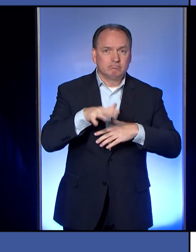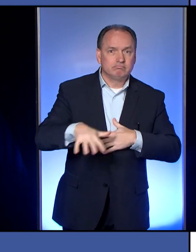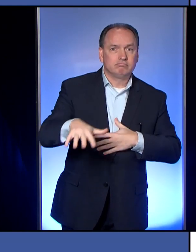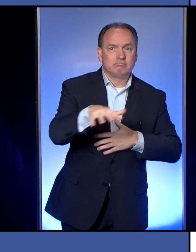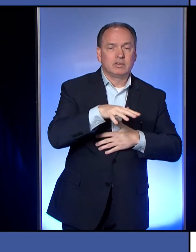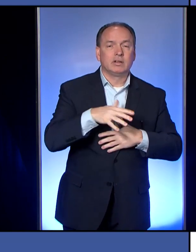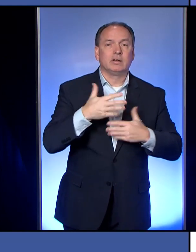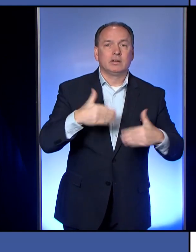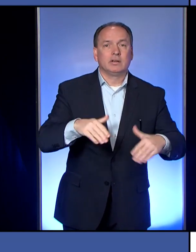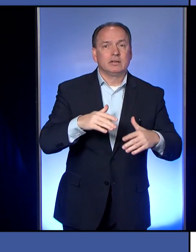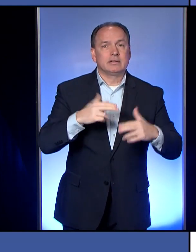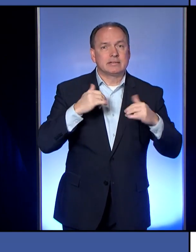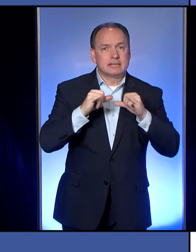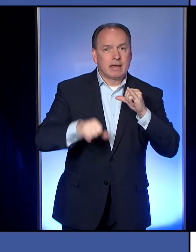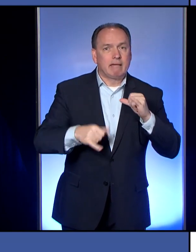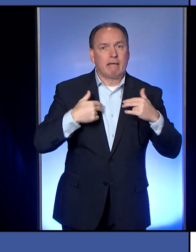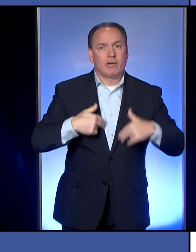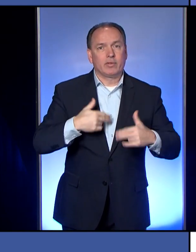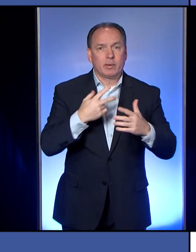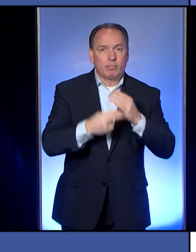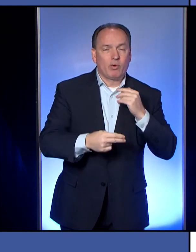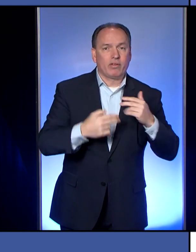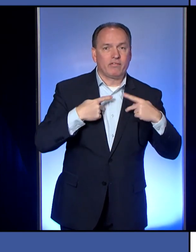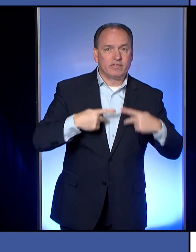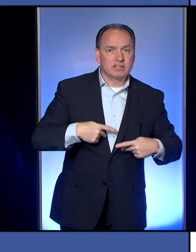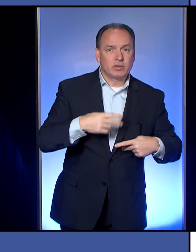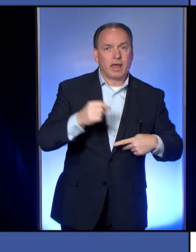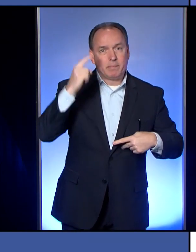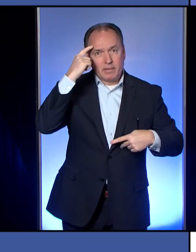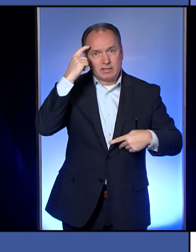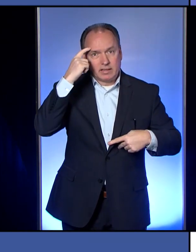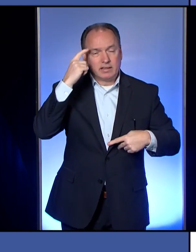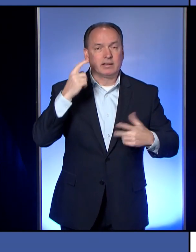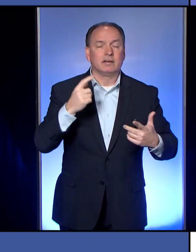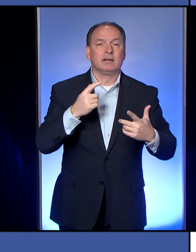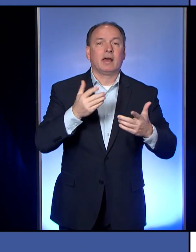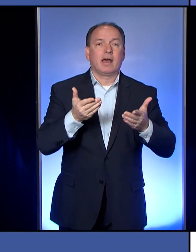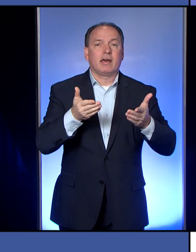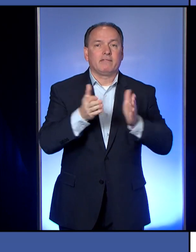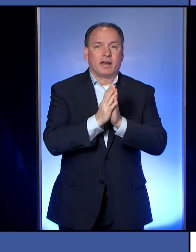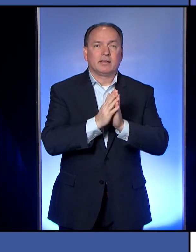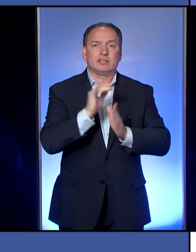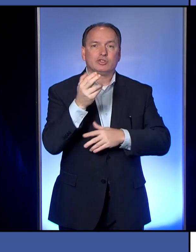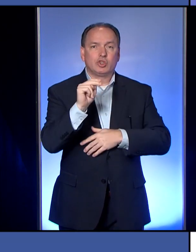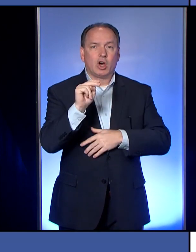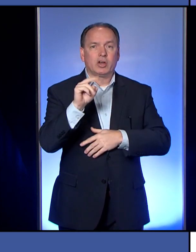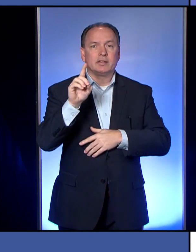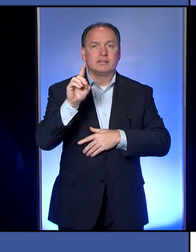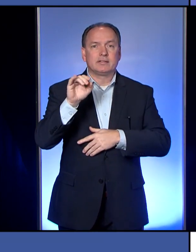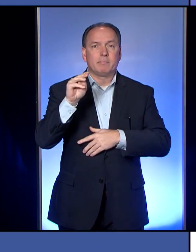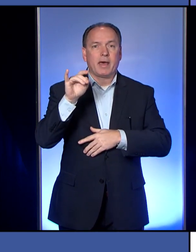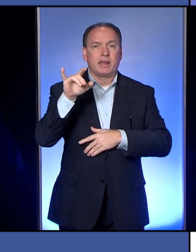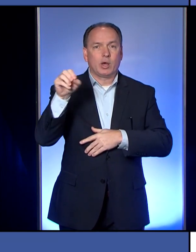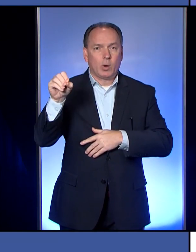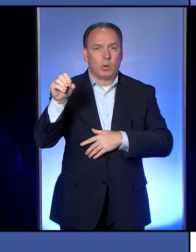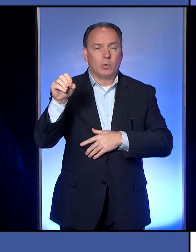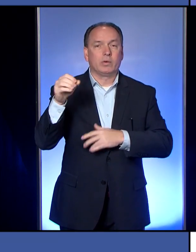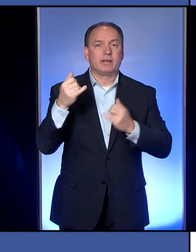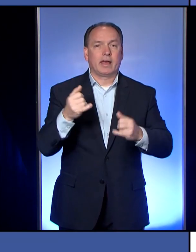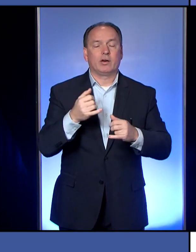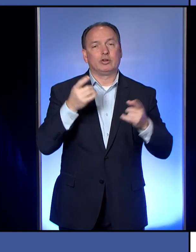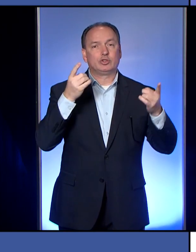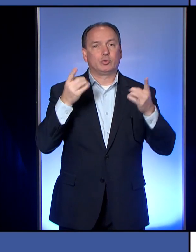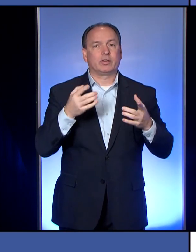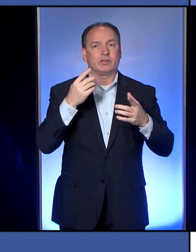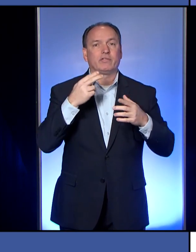both physically and mentally. So now I'd like to invite John DiMatteo, the Director of Erie County's Department of Human Services,